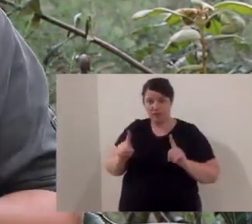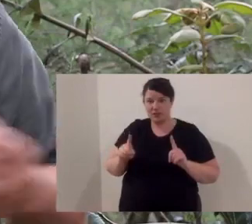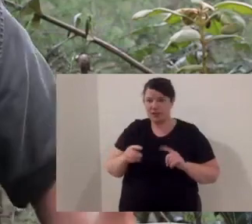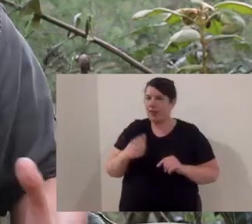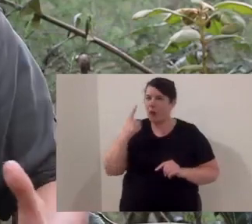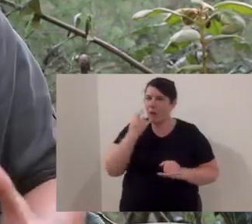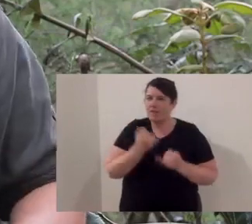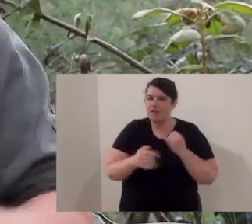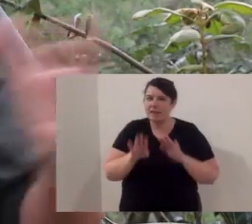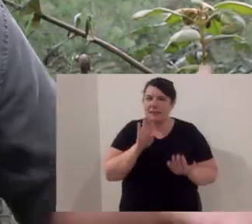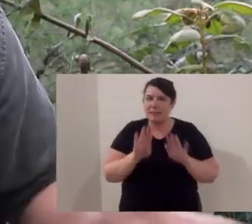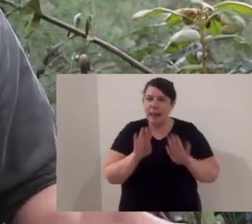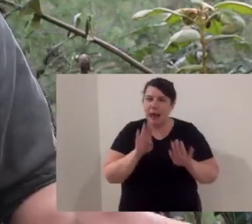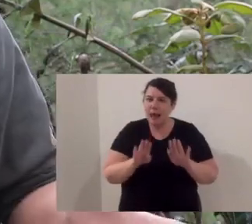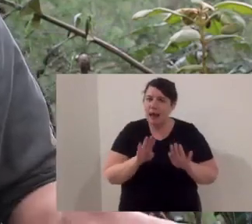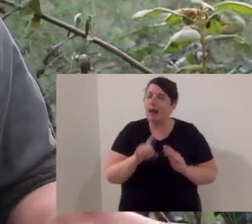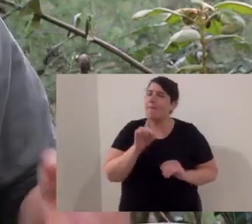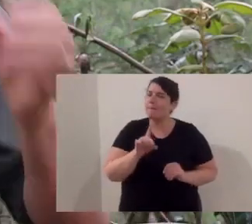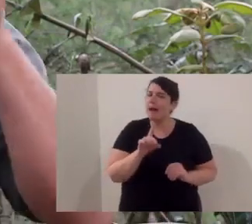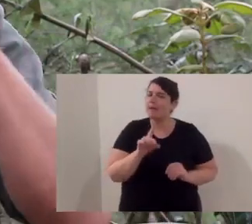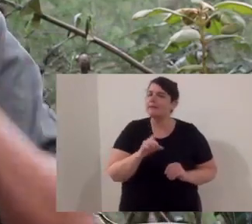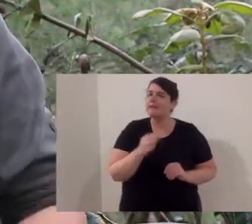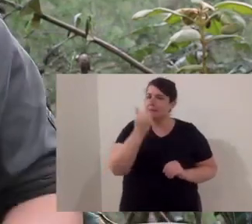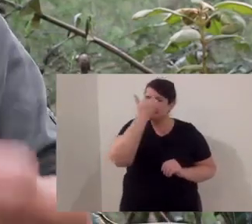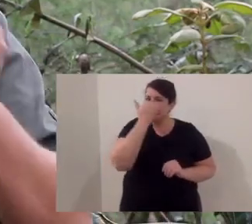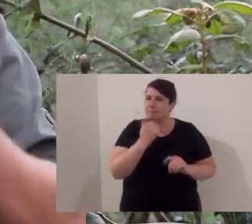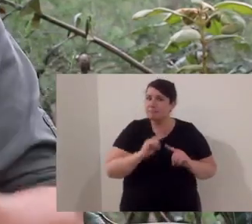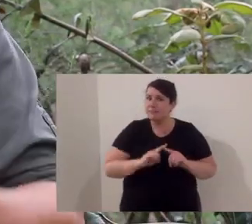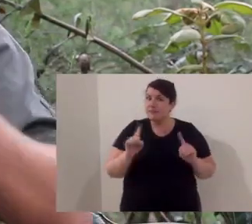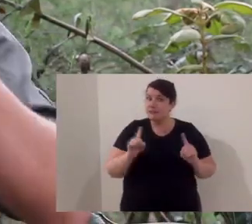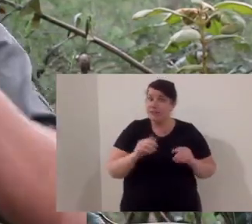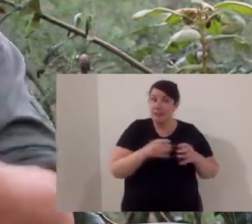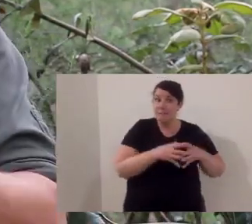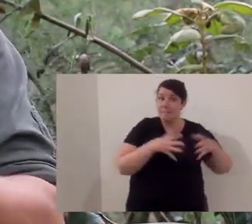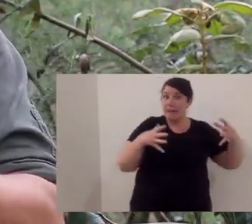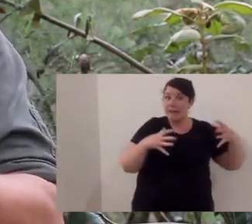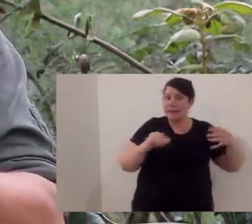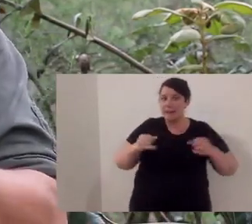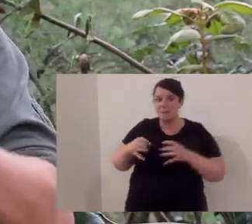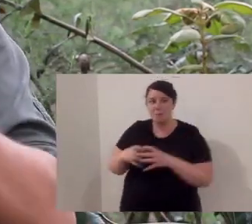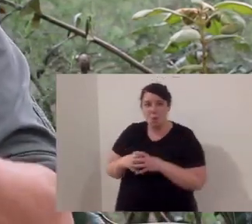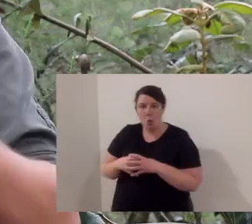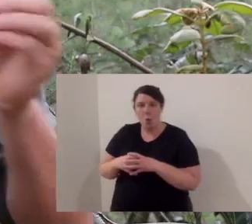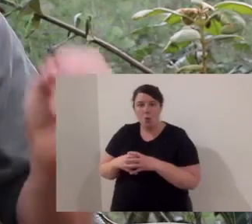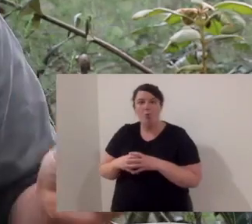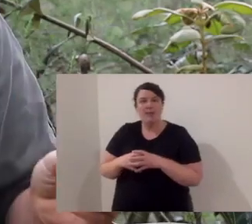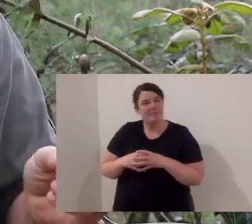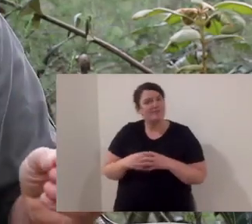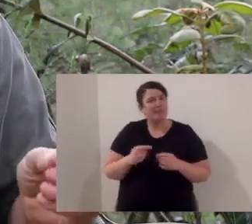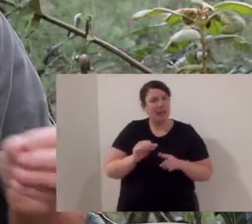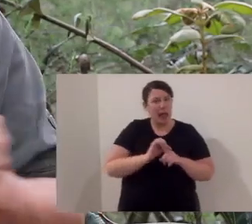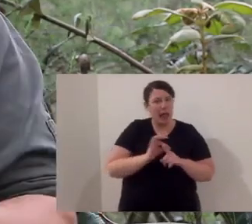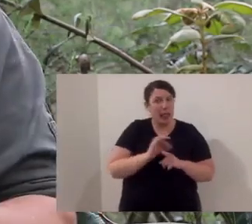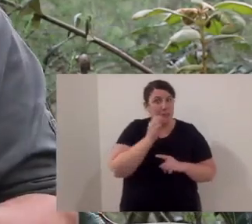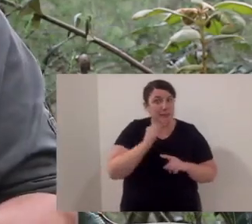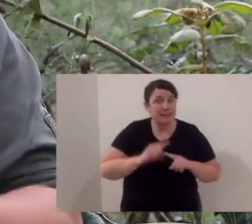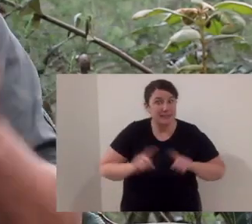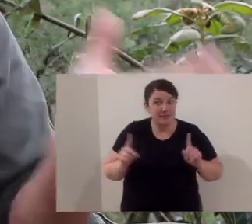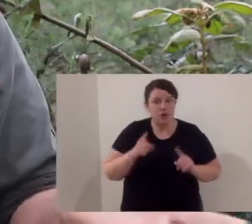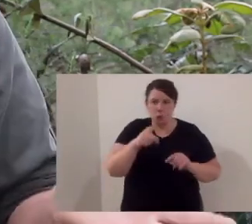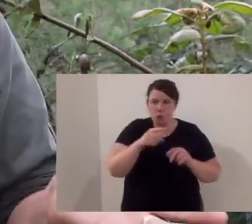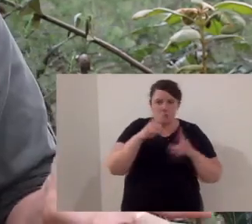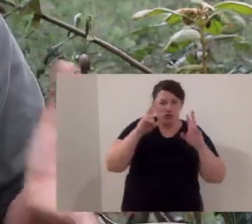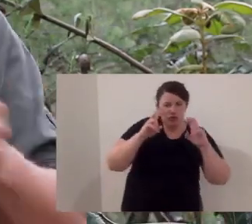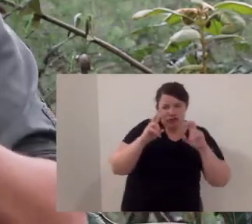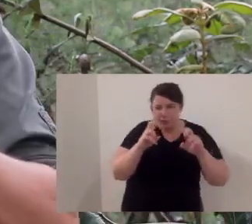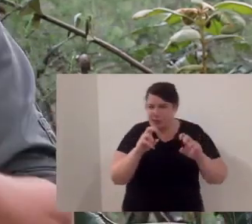ones, please draw me the four quolls. Now, I know that they look similar, but there are subtle differences. Some are bigger